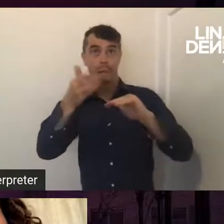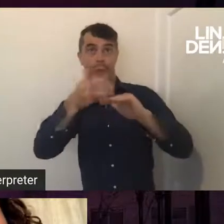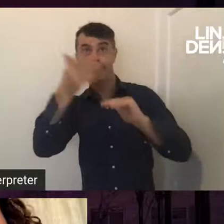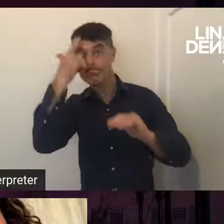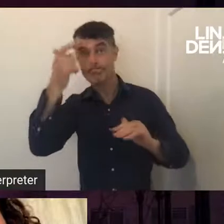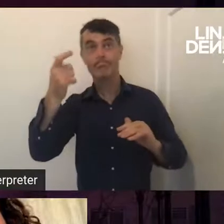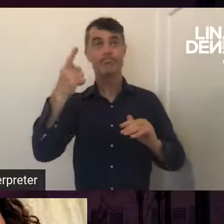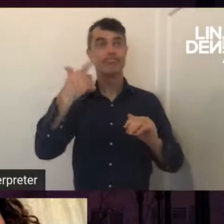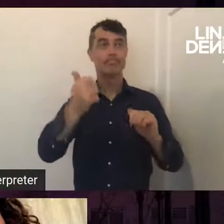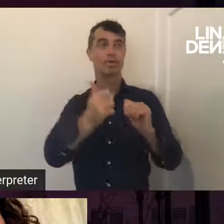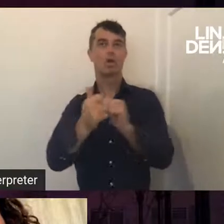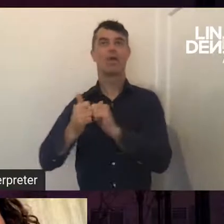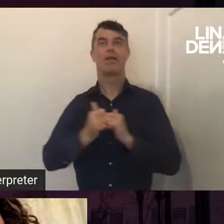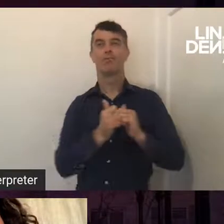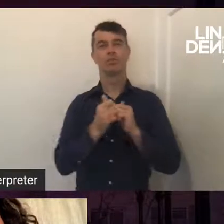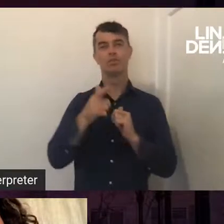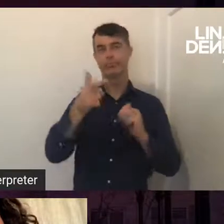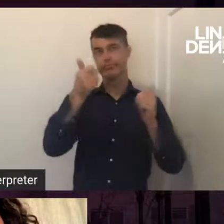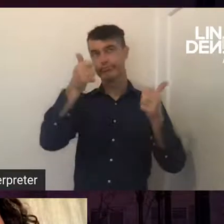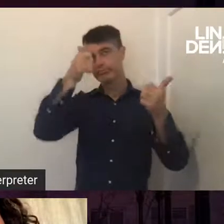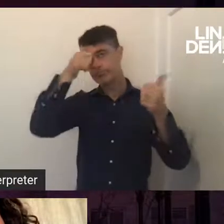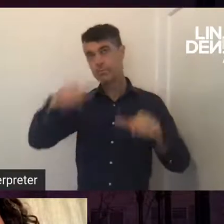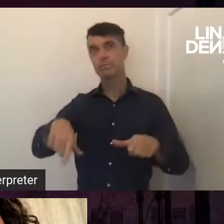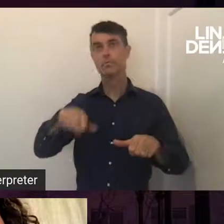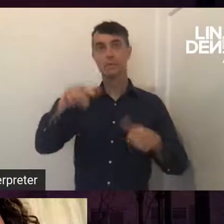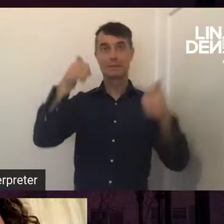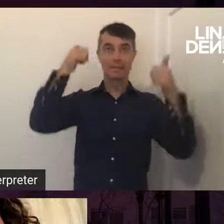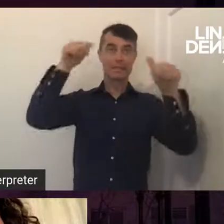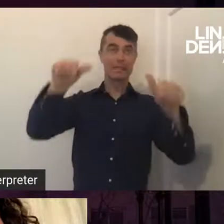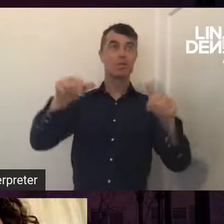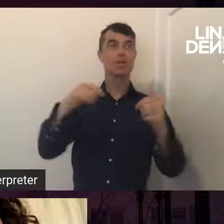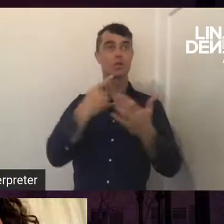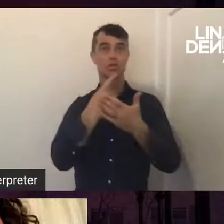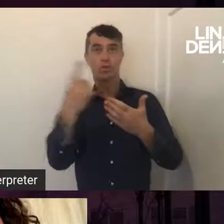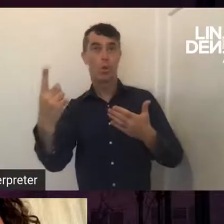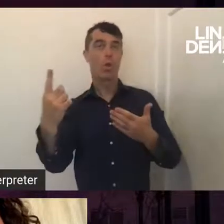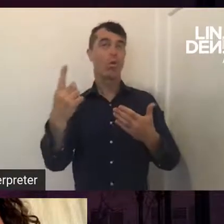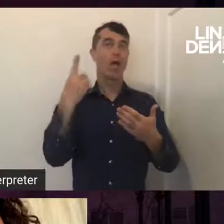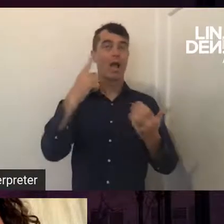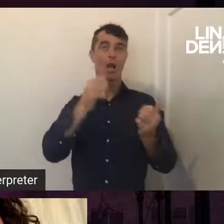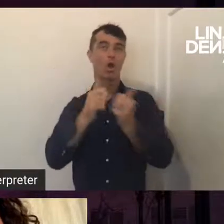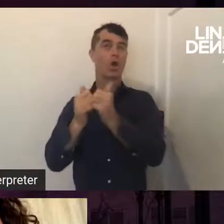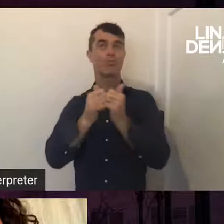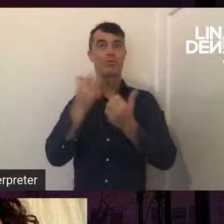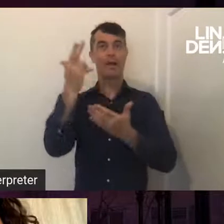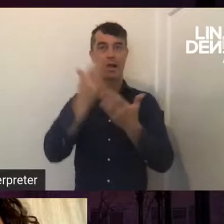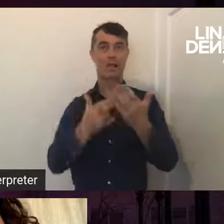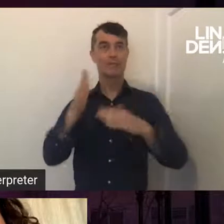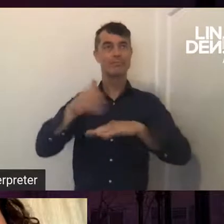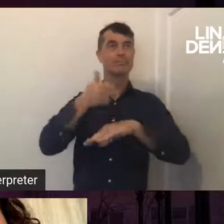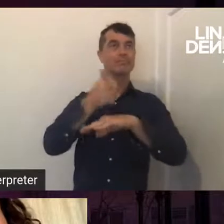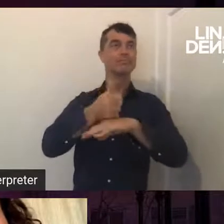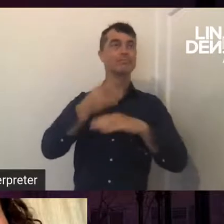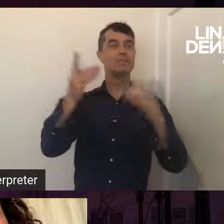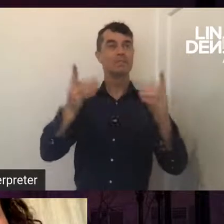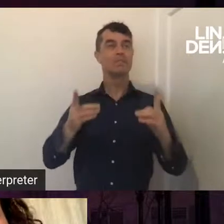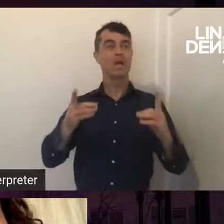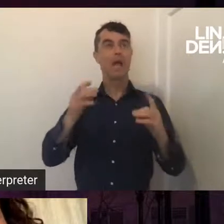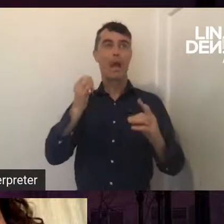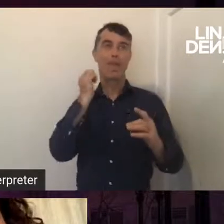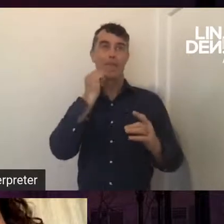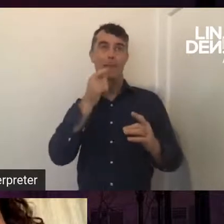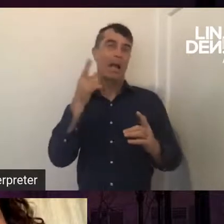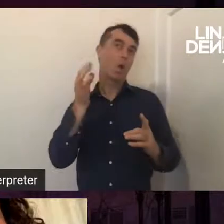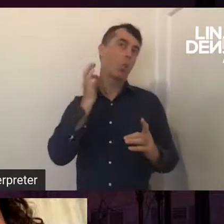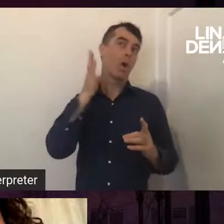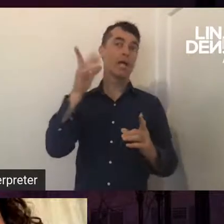You're well known for your success as a solo and collaborative artist and founder of design practice Black and White Creative, as